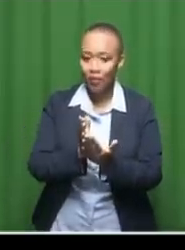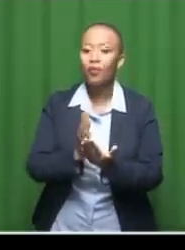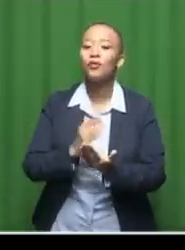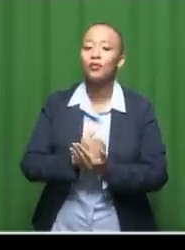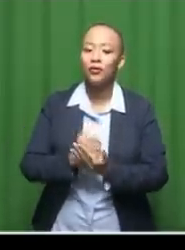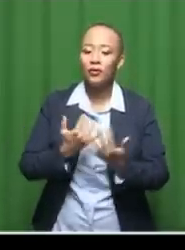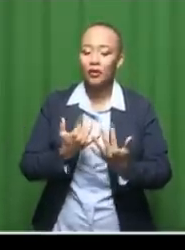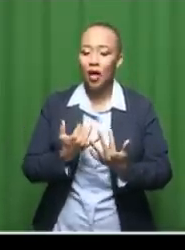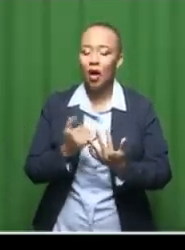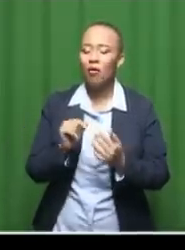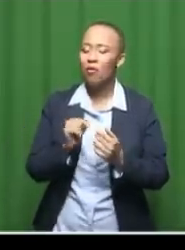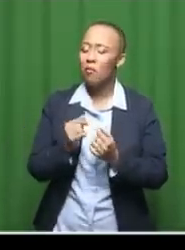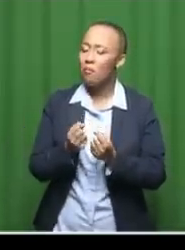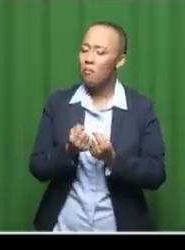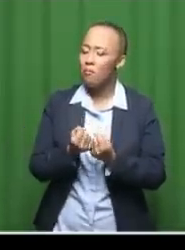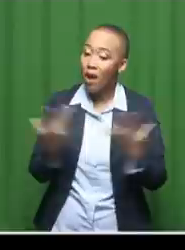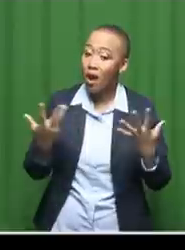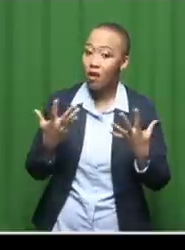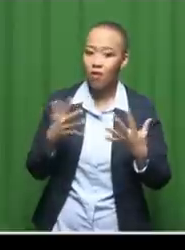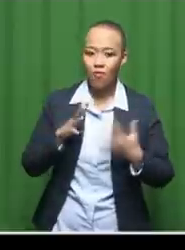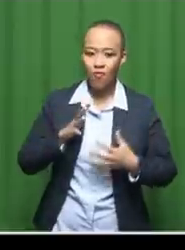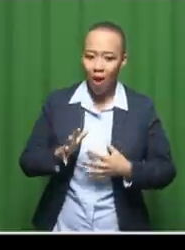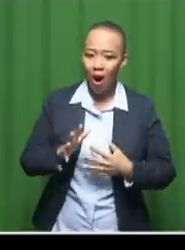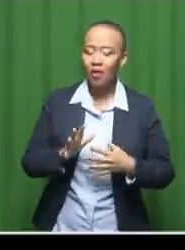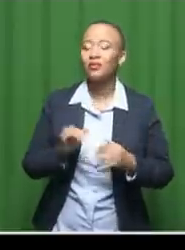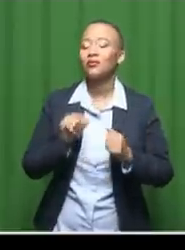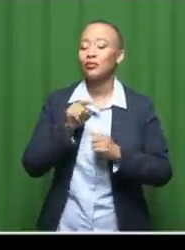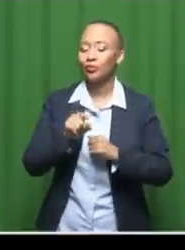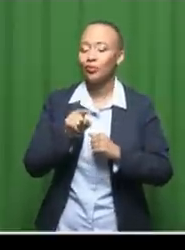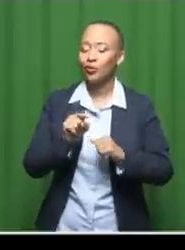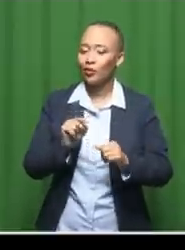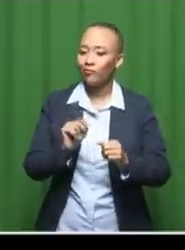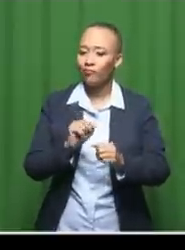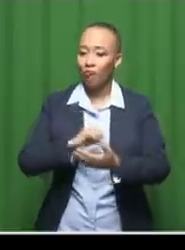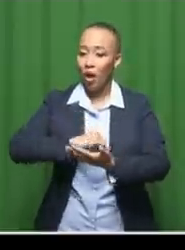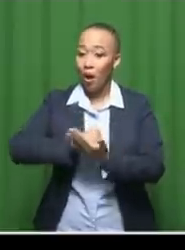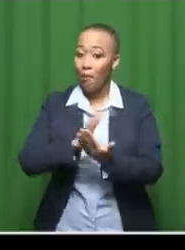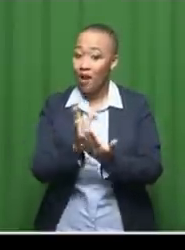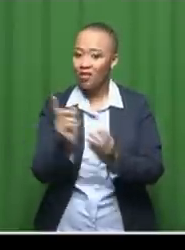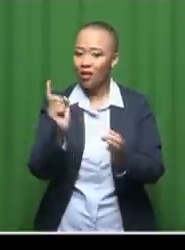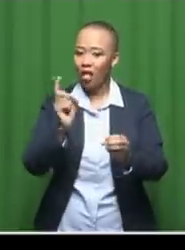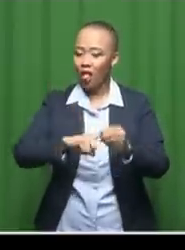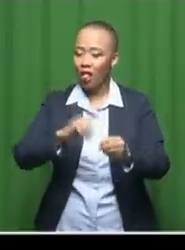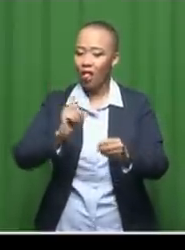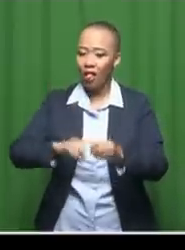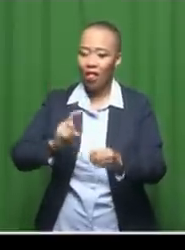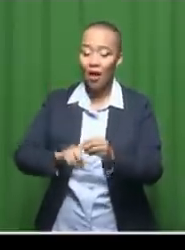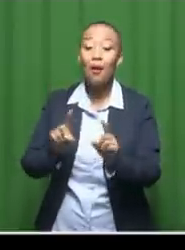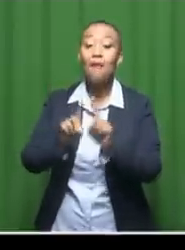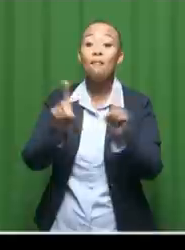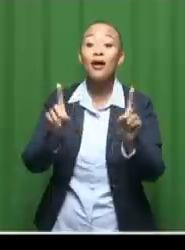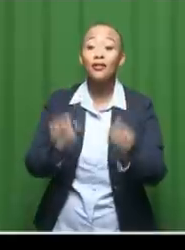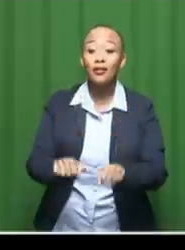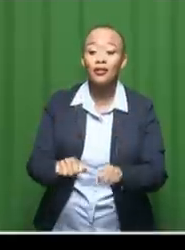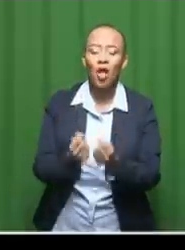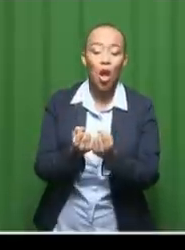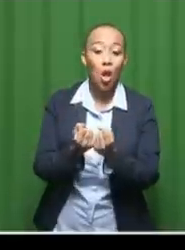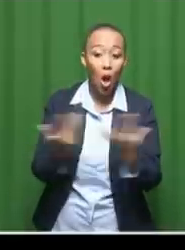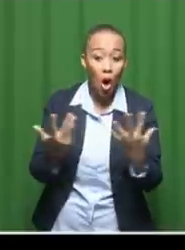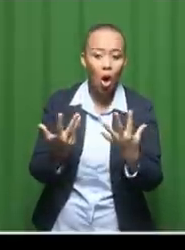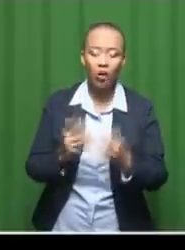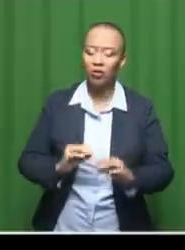seemingly wanting to join BRICS and what it means. But there's also a lot of talk about